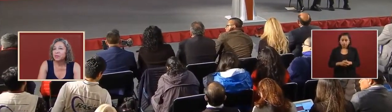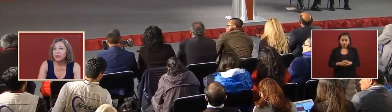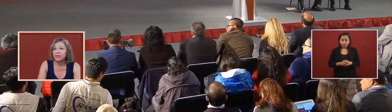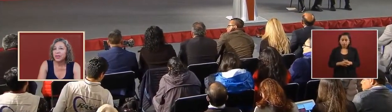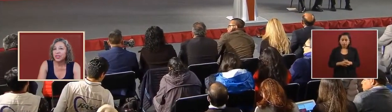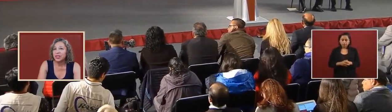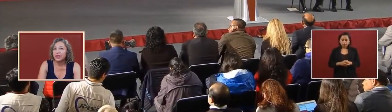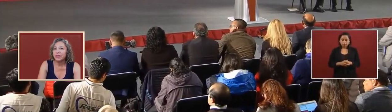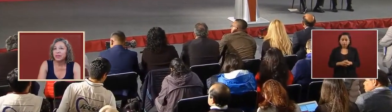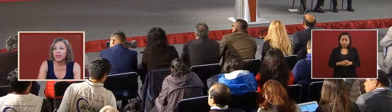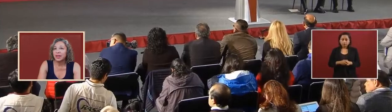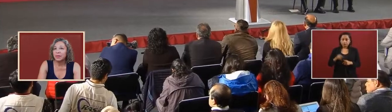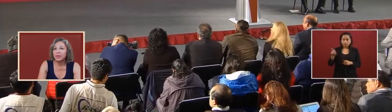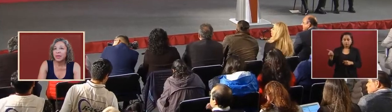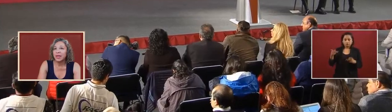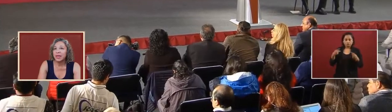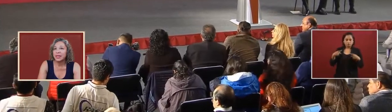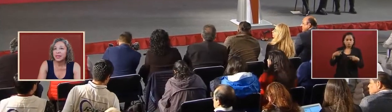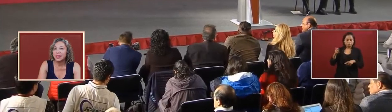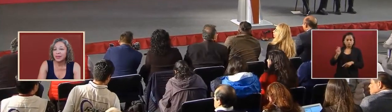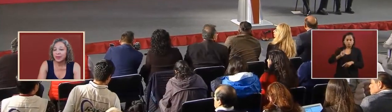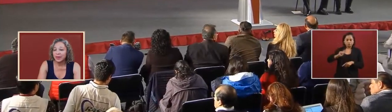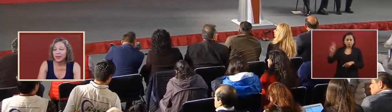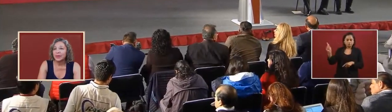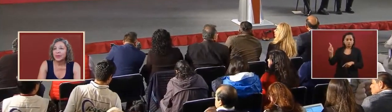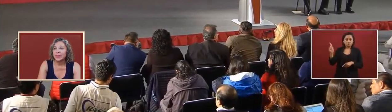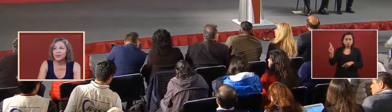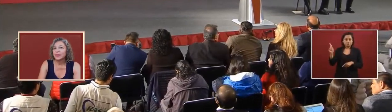these professionals of the communication